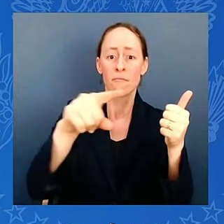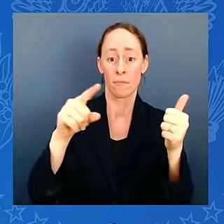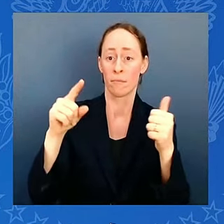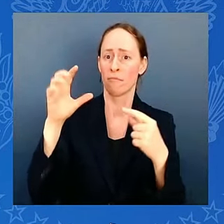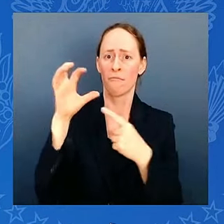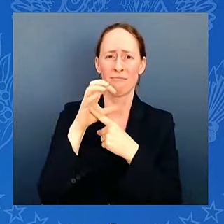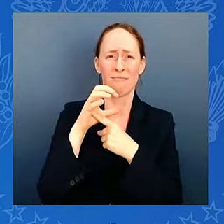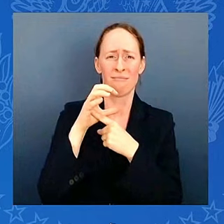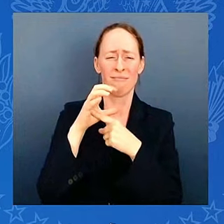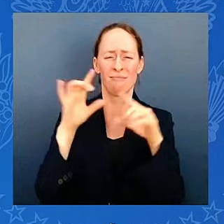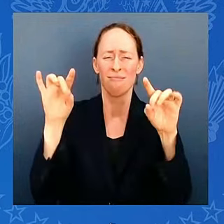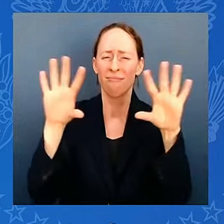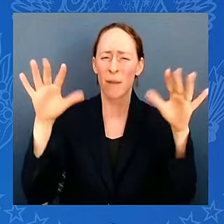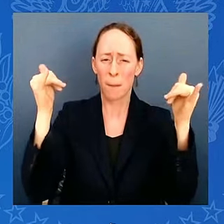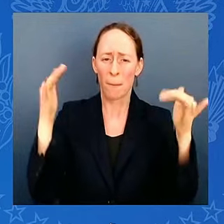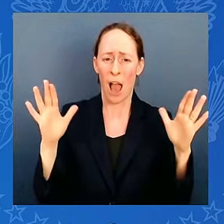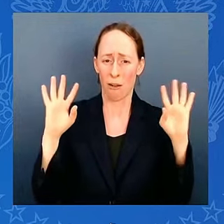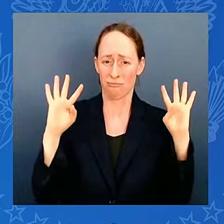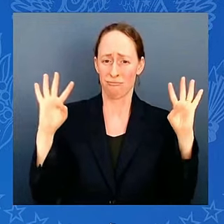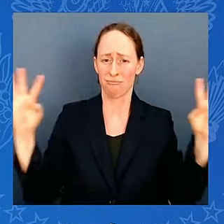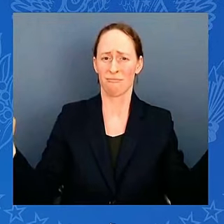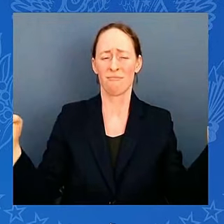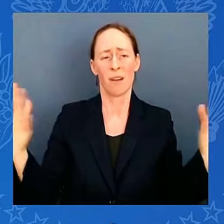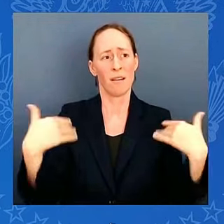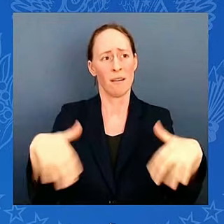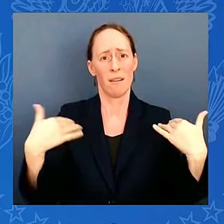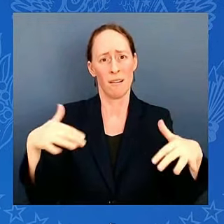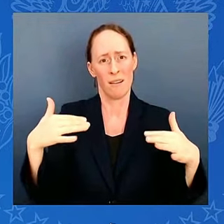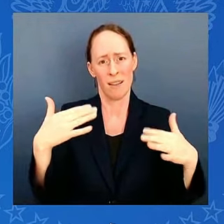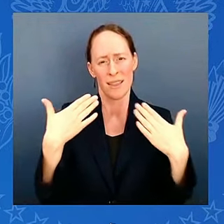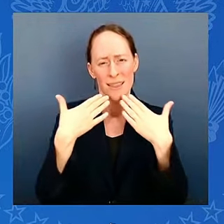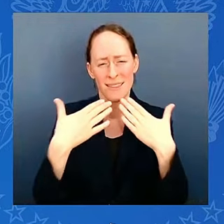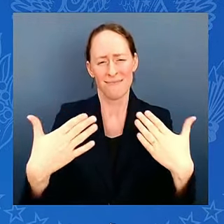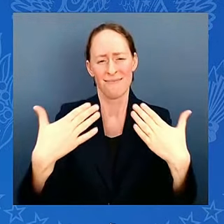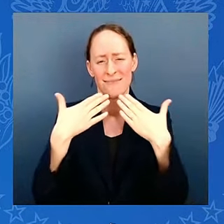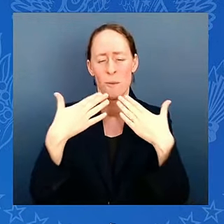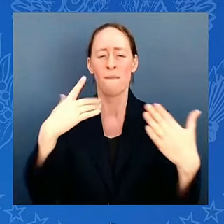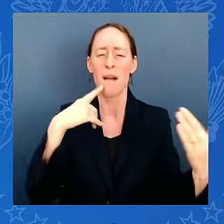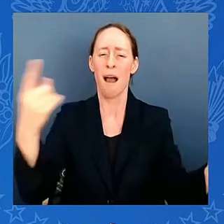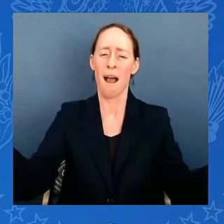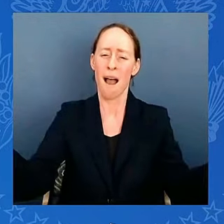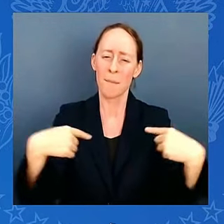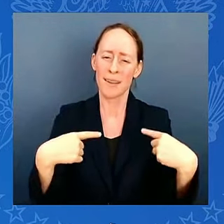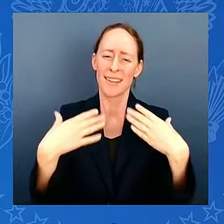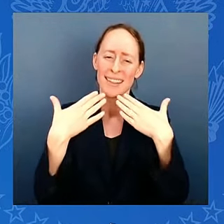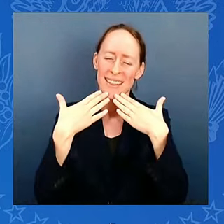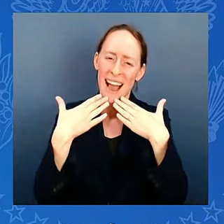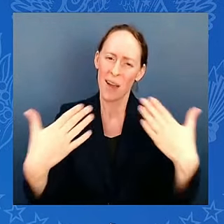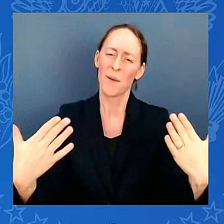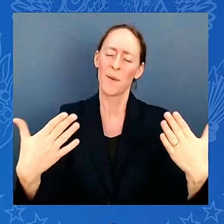thank you for coming up. Thank you for being here. really mean it. Please, I'll have a seat if you have one.